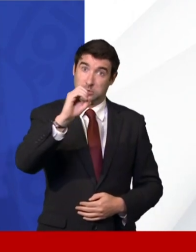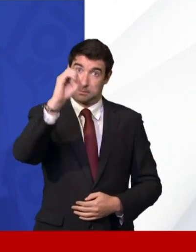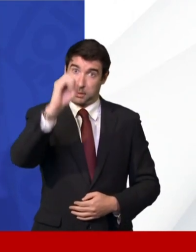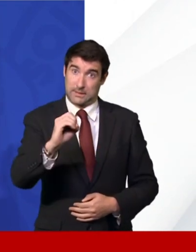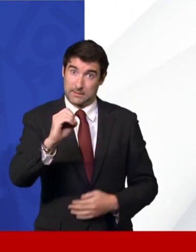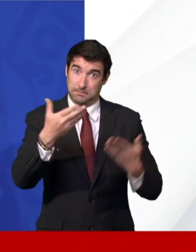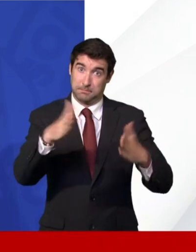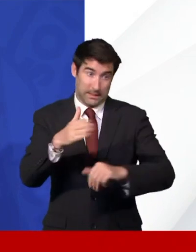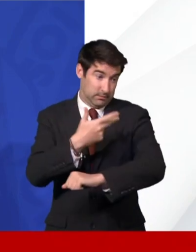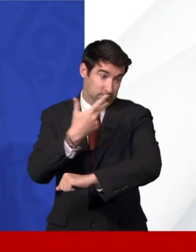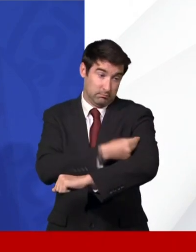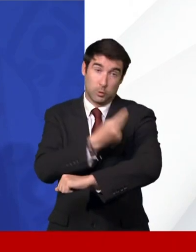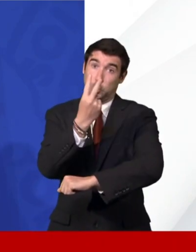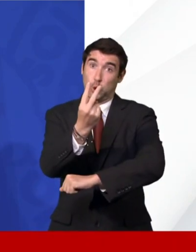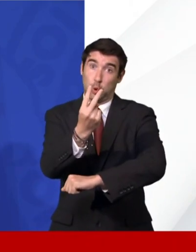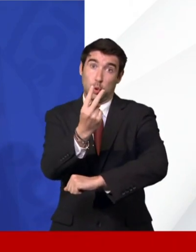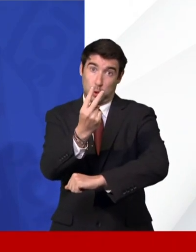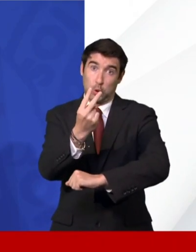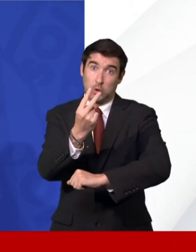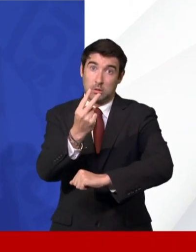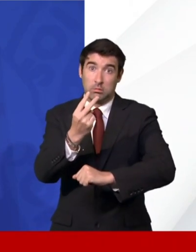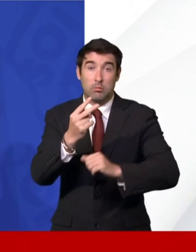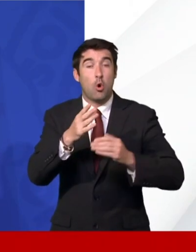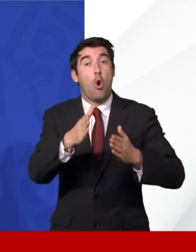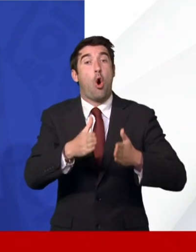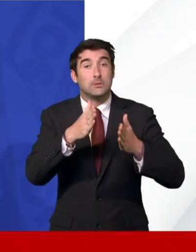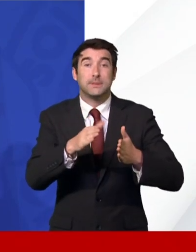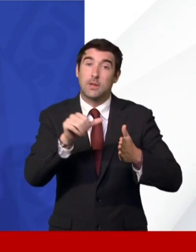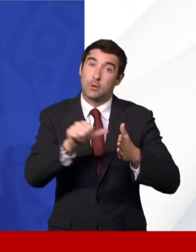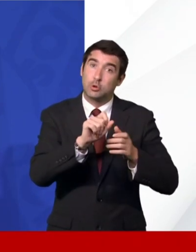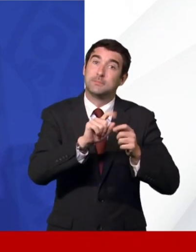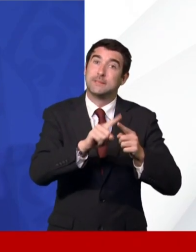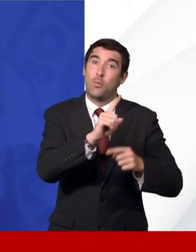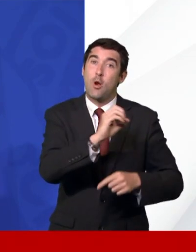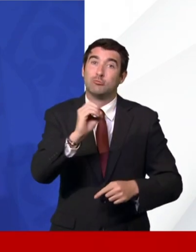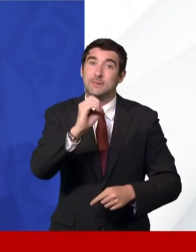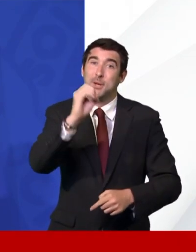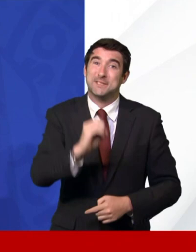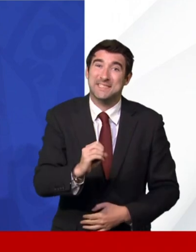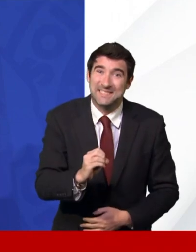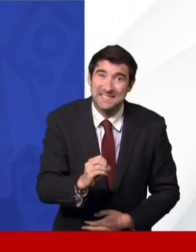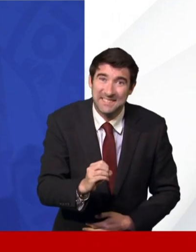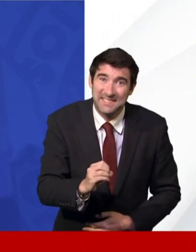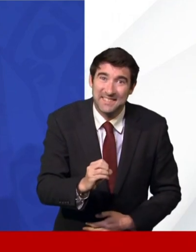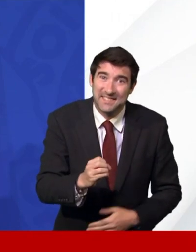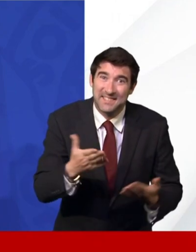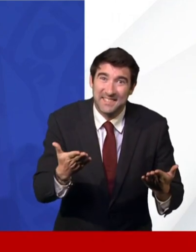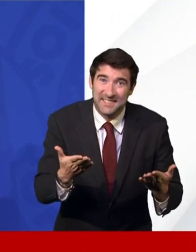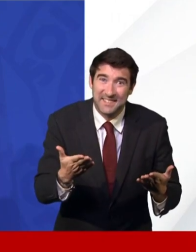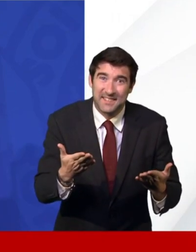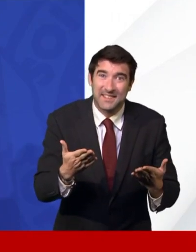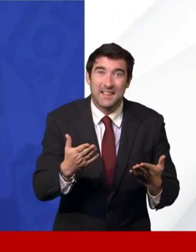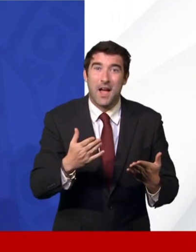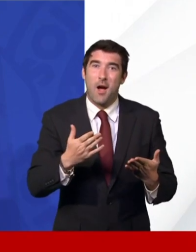So the answer is that we should expect to see a higher proportion of people in hospital and catching